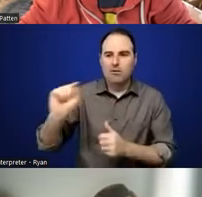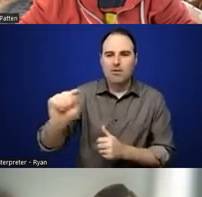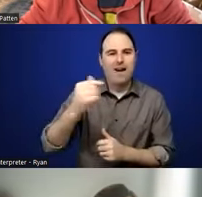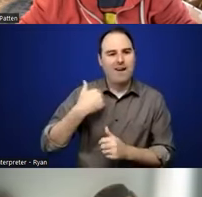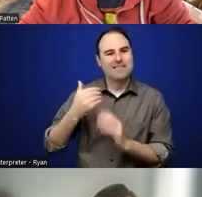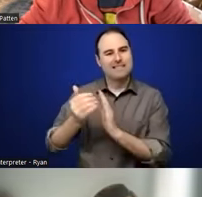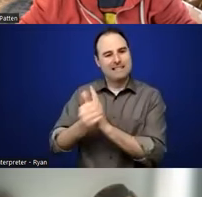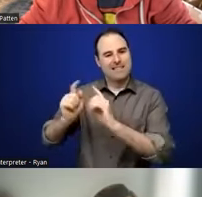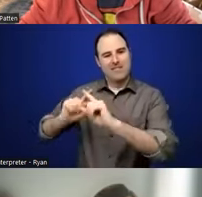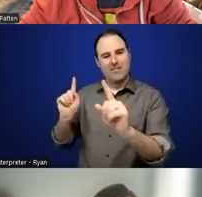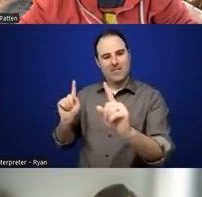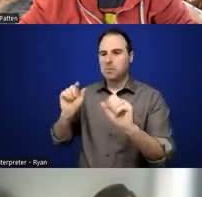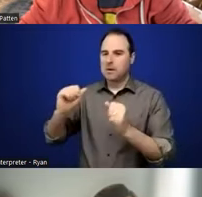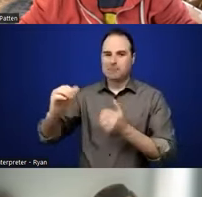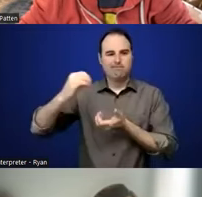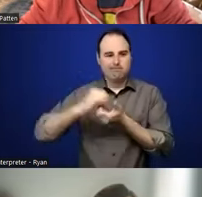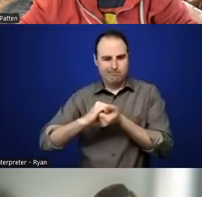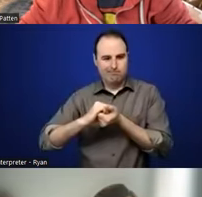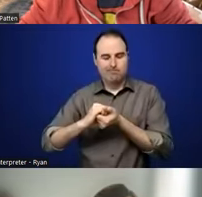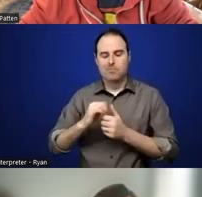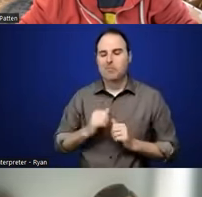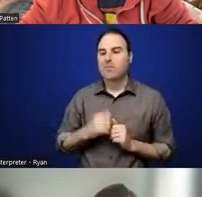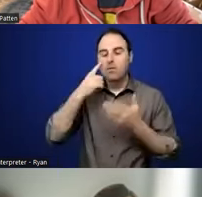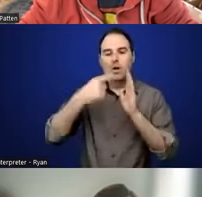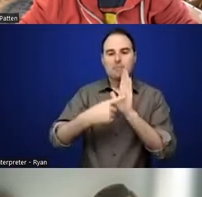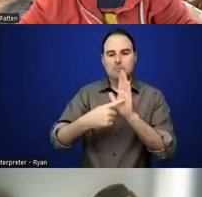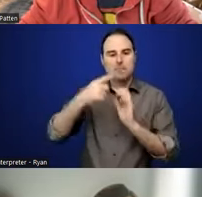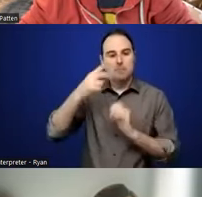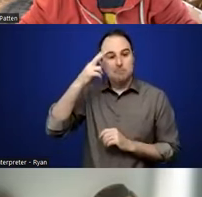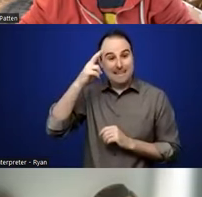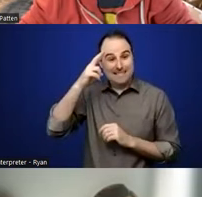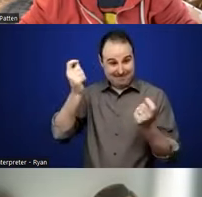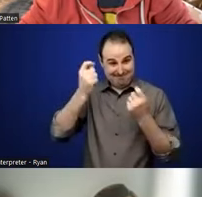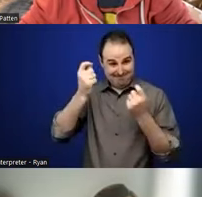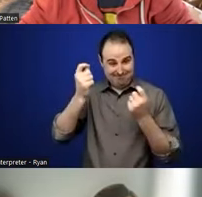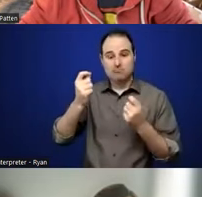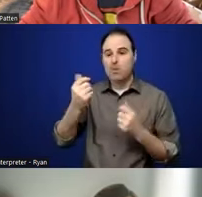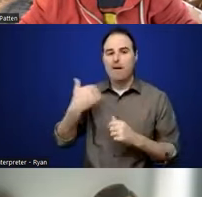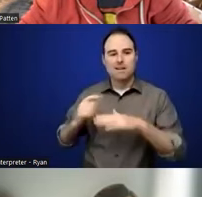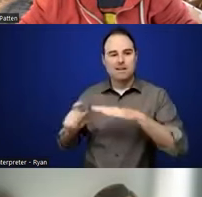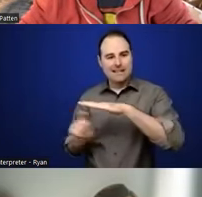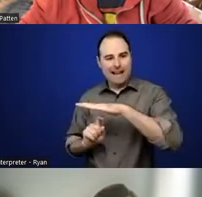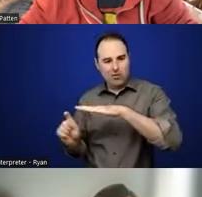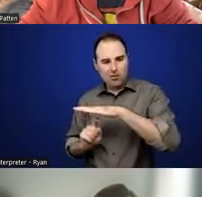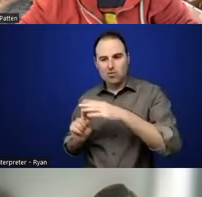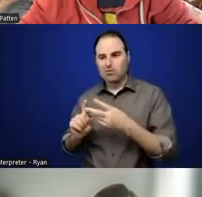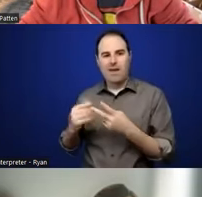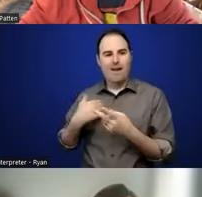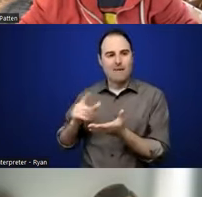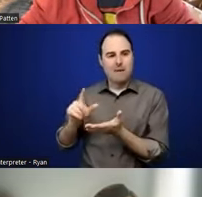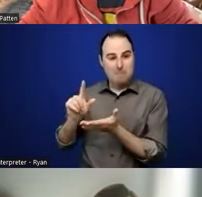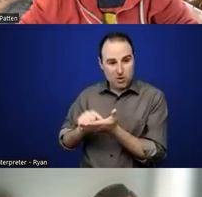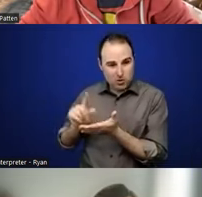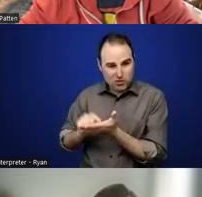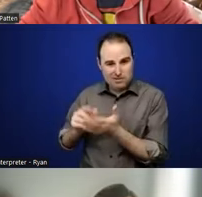example, um, at Mexicarte, we had scanners, we had, um, printers, we